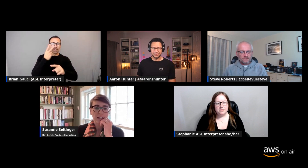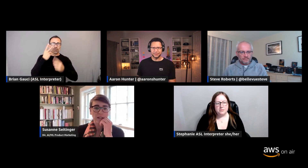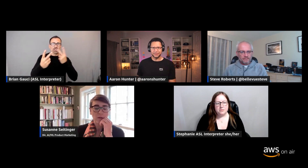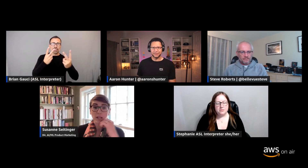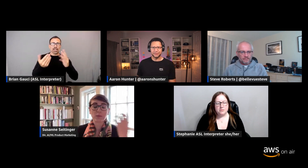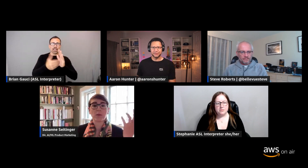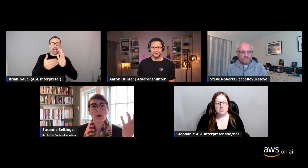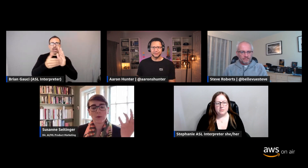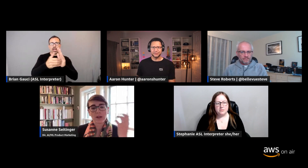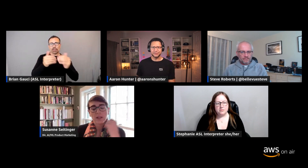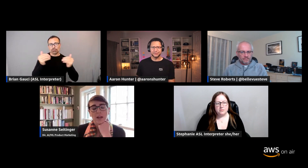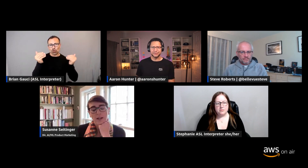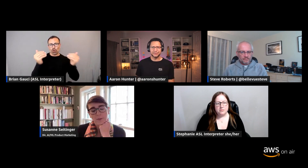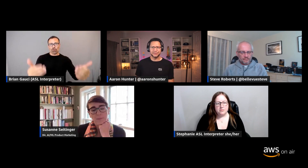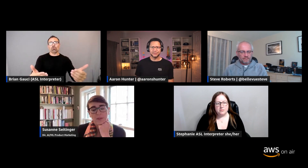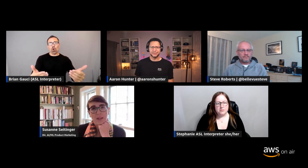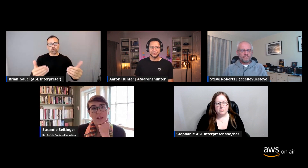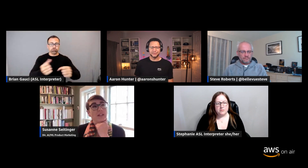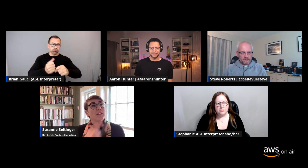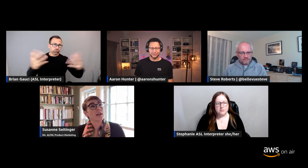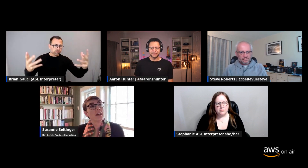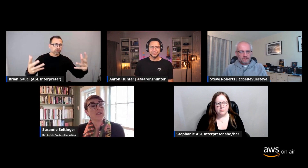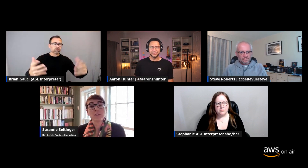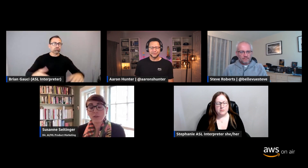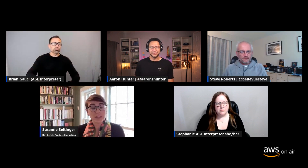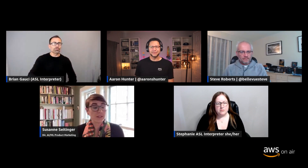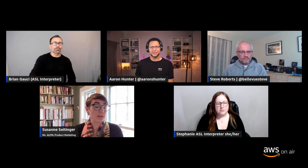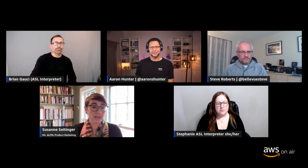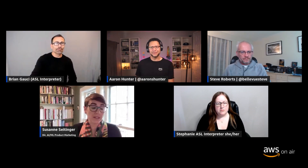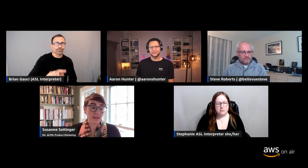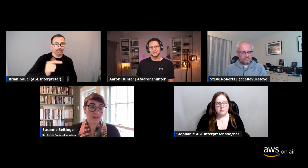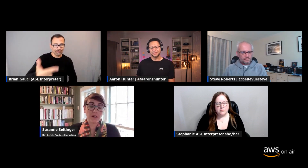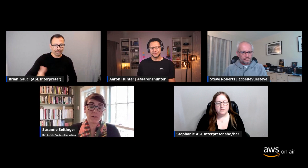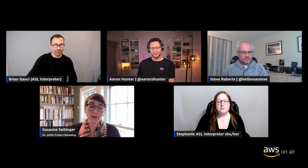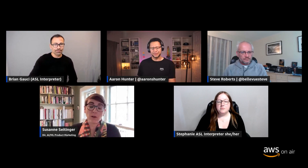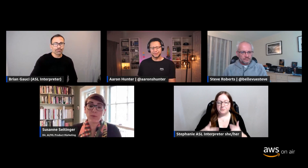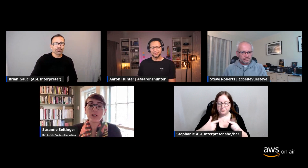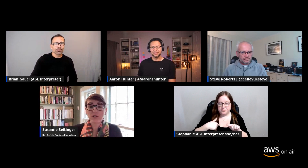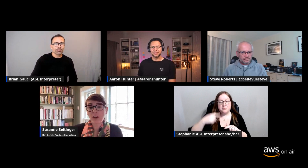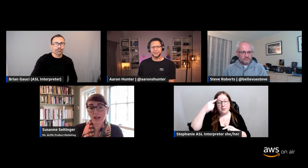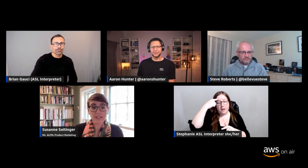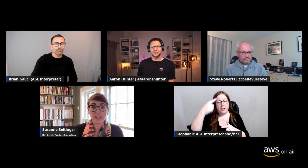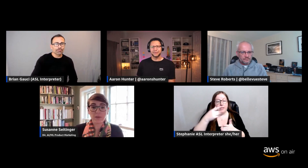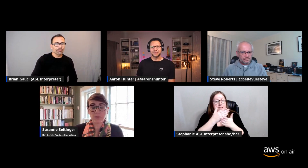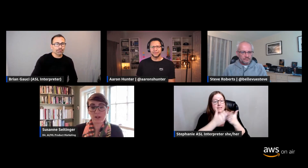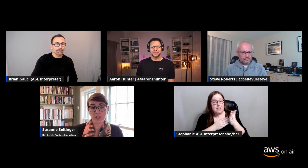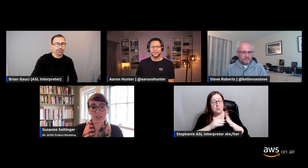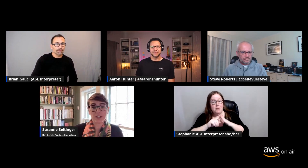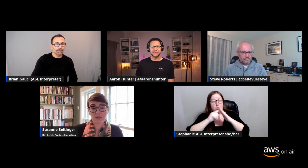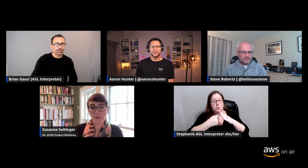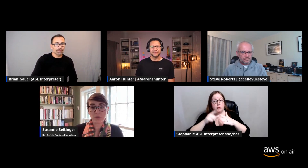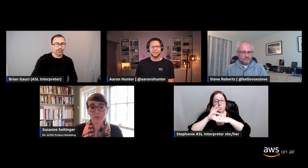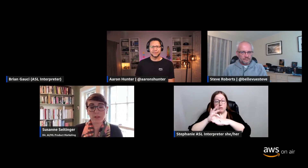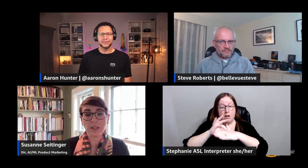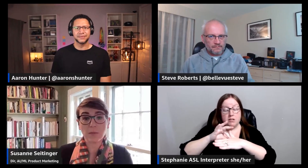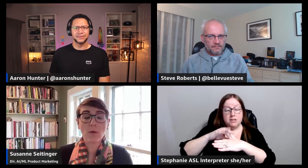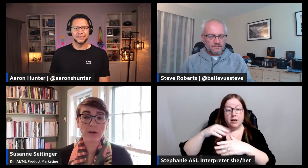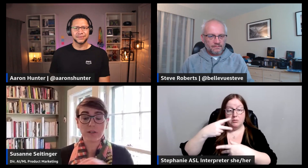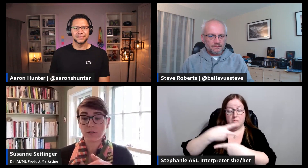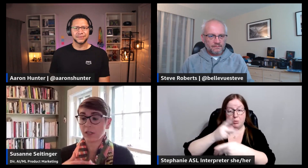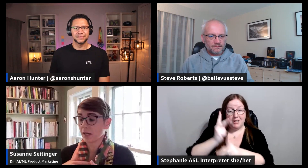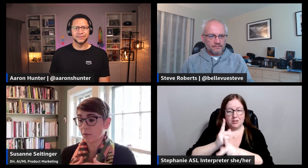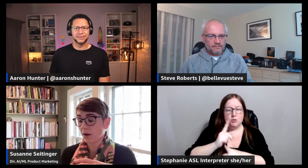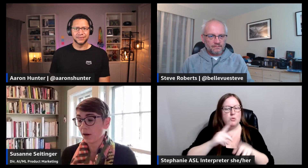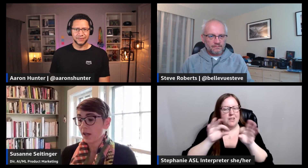to just see, you know, explode. I do think some of this, you know, original content production is also really